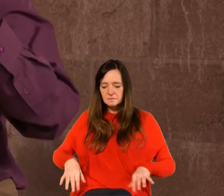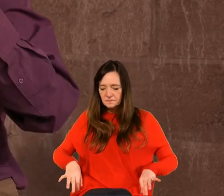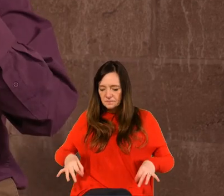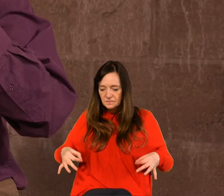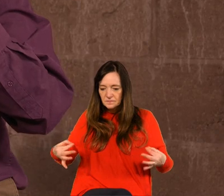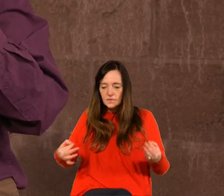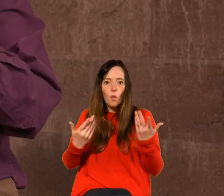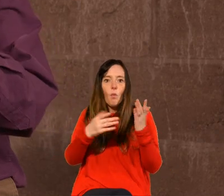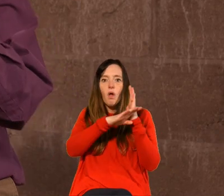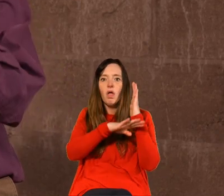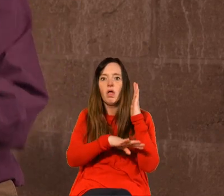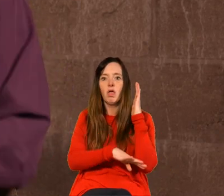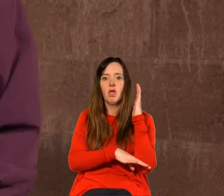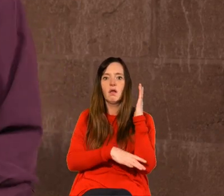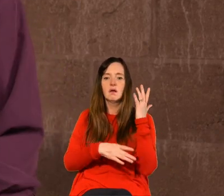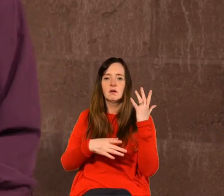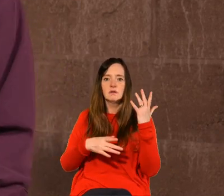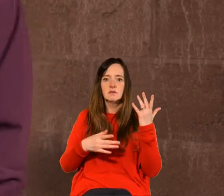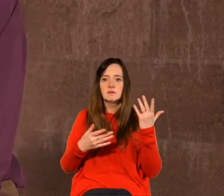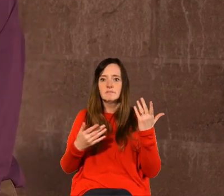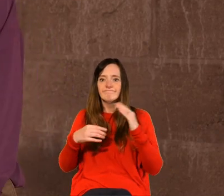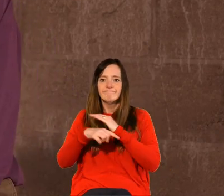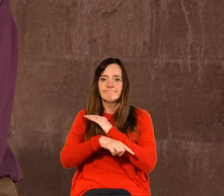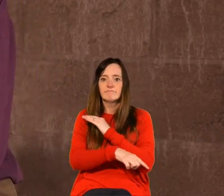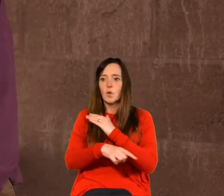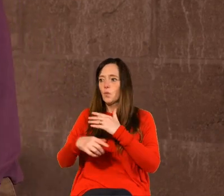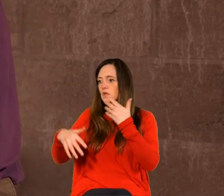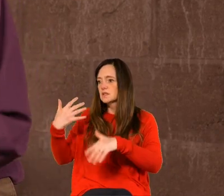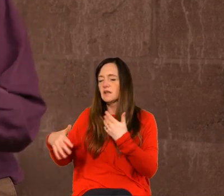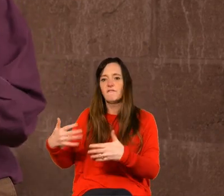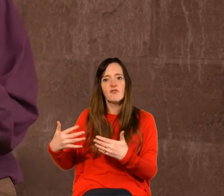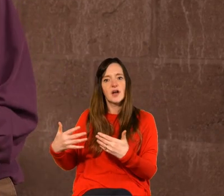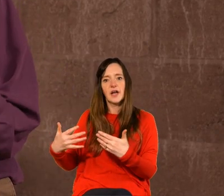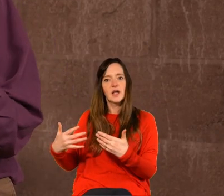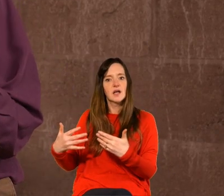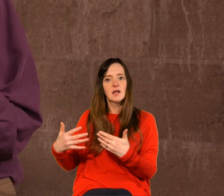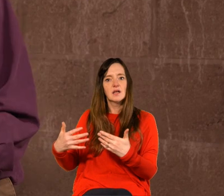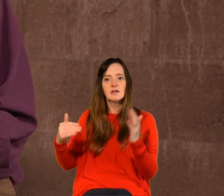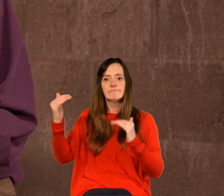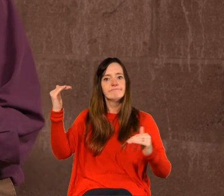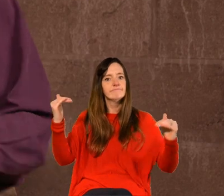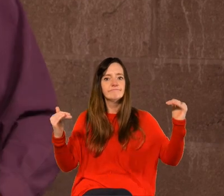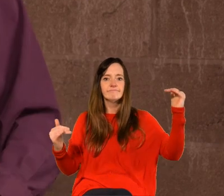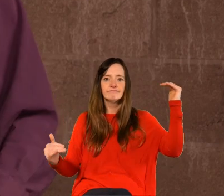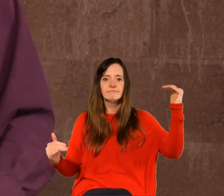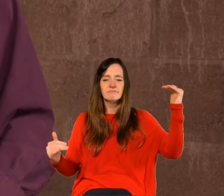who has you know life has uh has uh dealt them suffering and pain and not the advantages that that you've had how does your world view